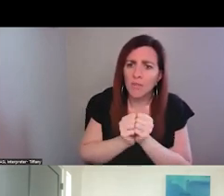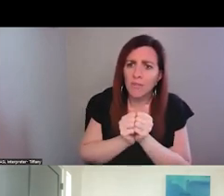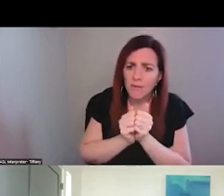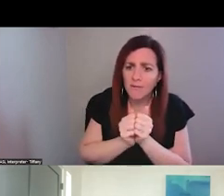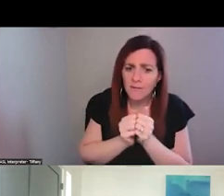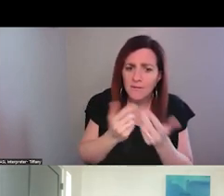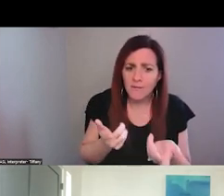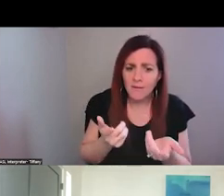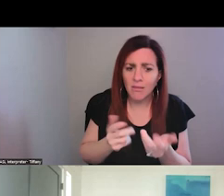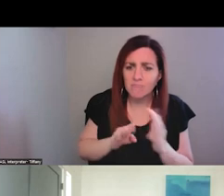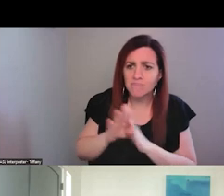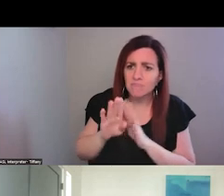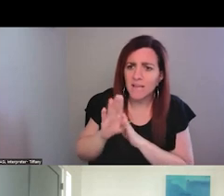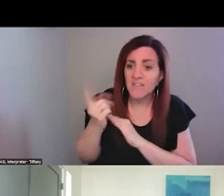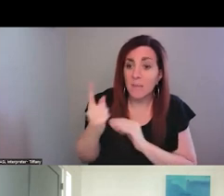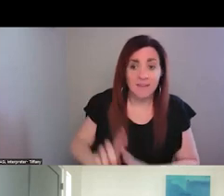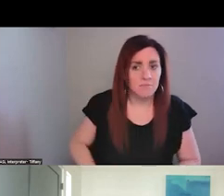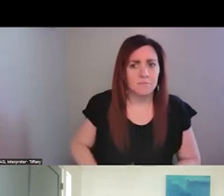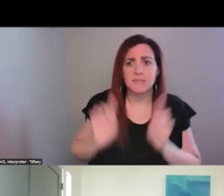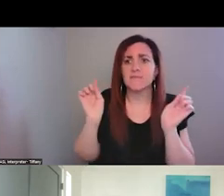building something totally different.